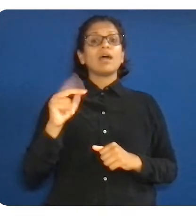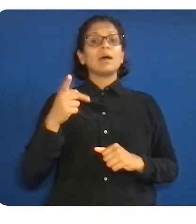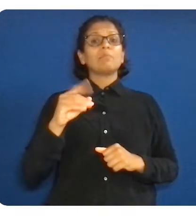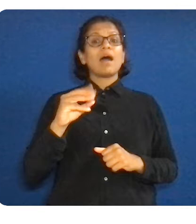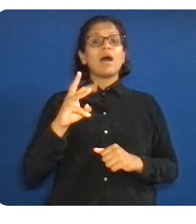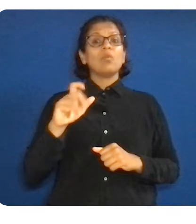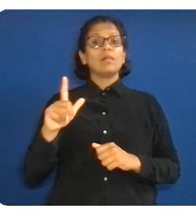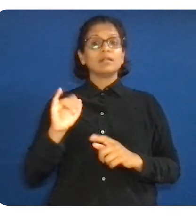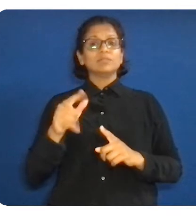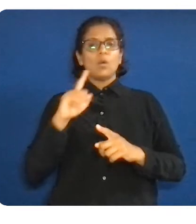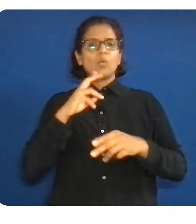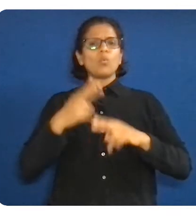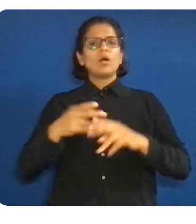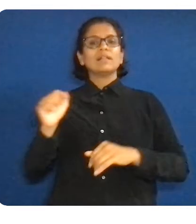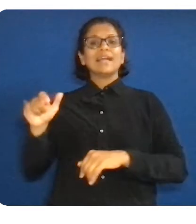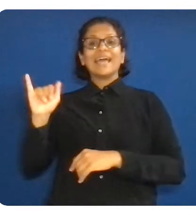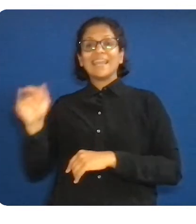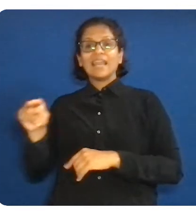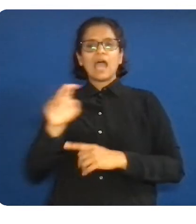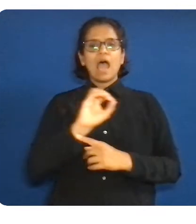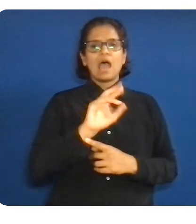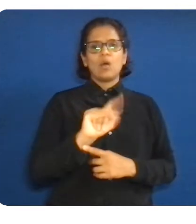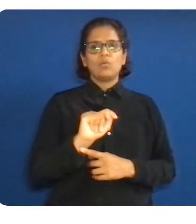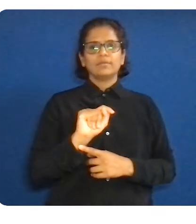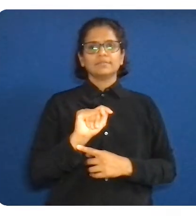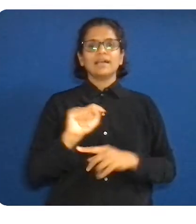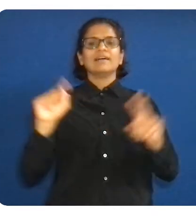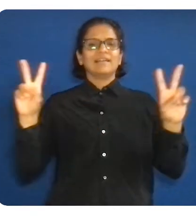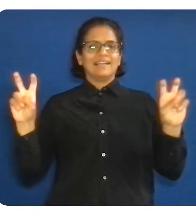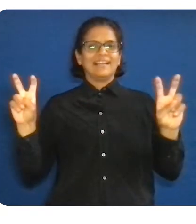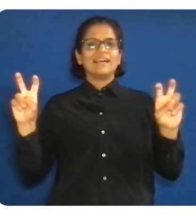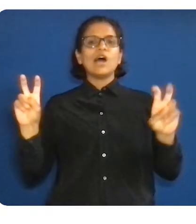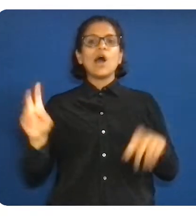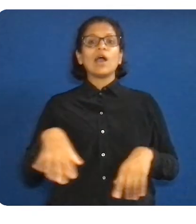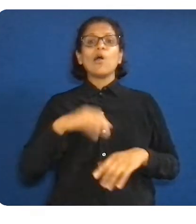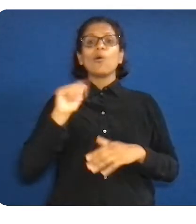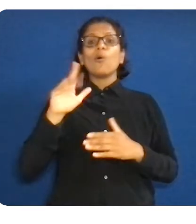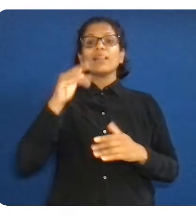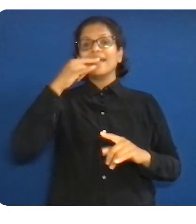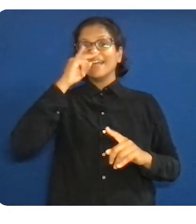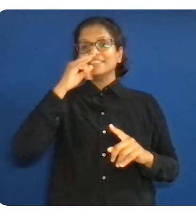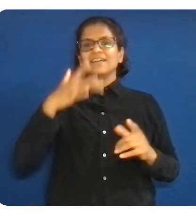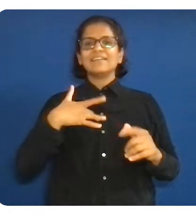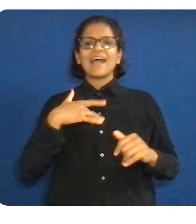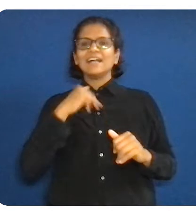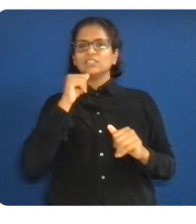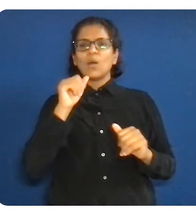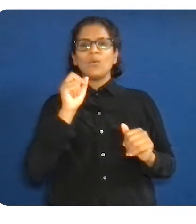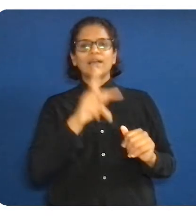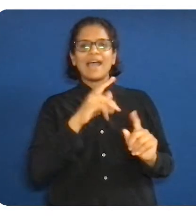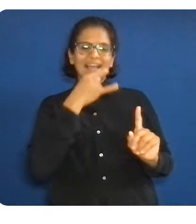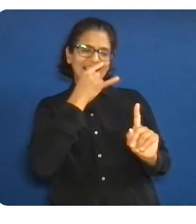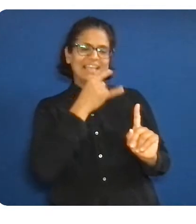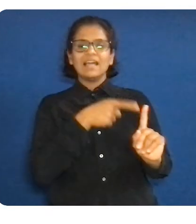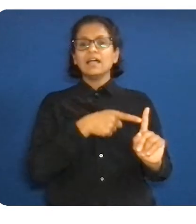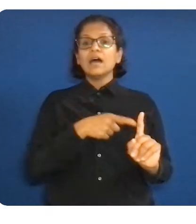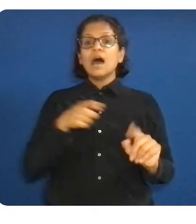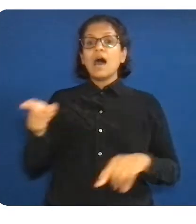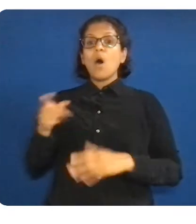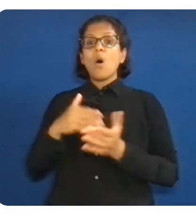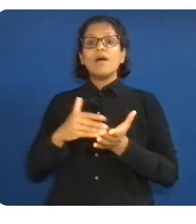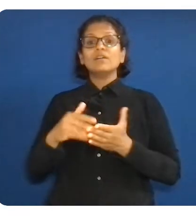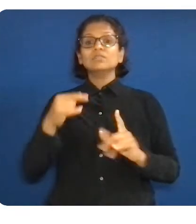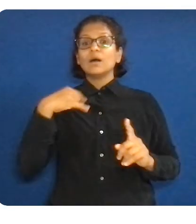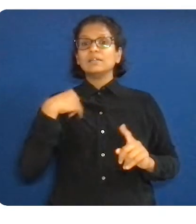this consciously, but it is the behavior that stems from our unconscious bias. The subtle ways that we send